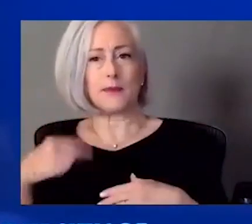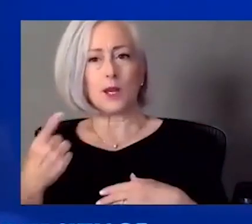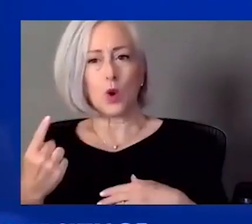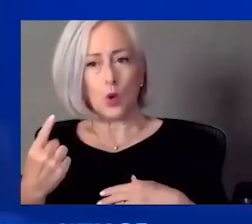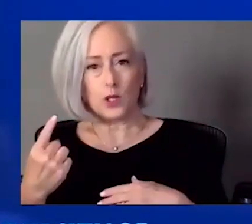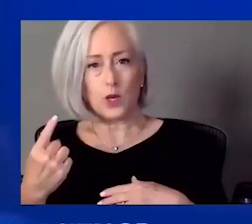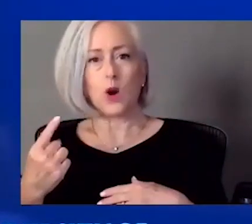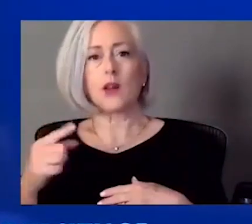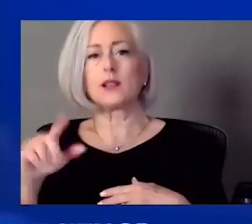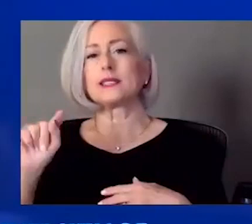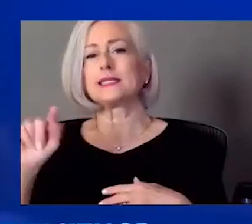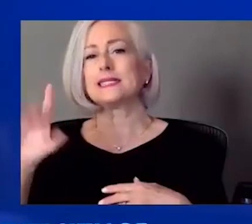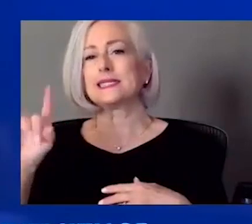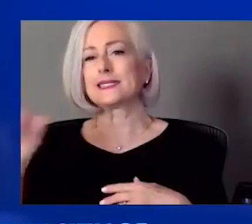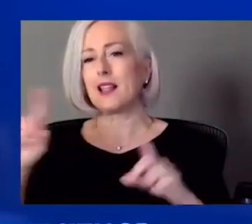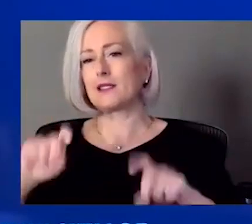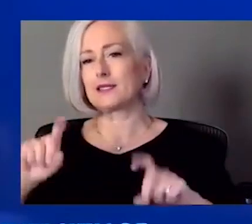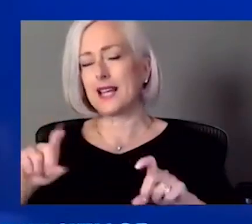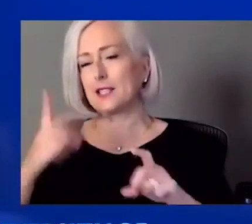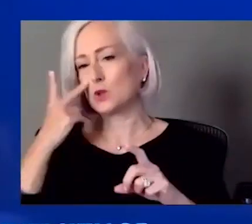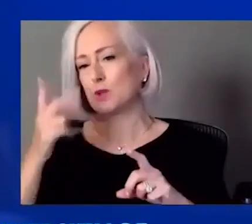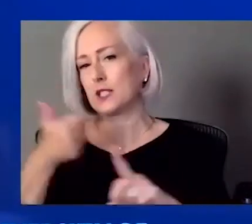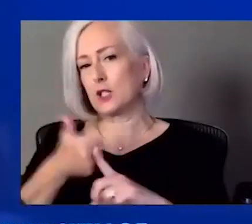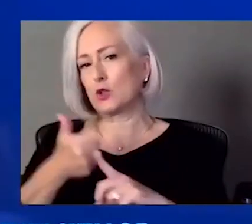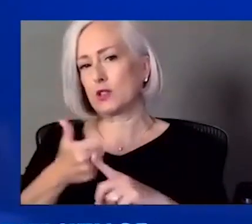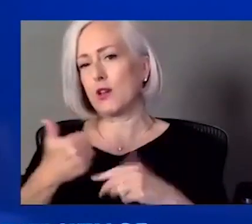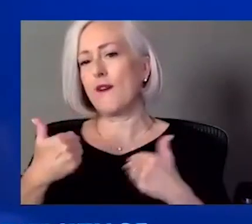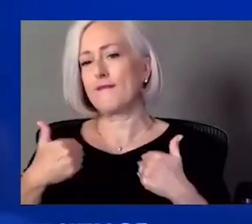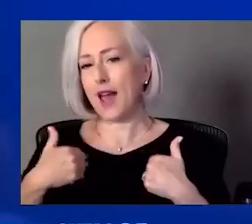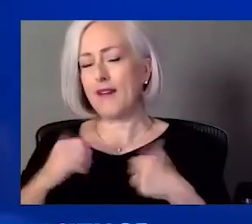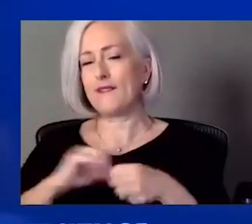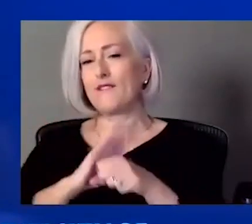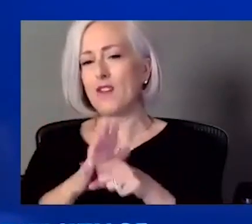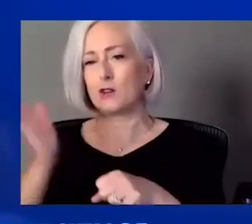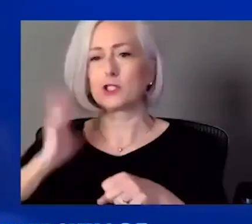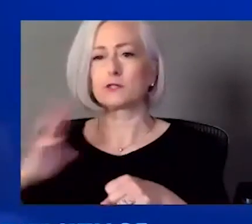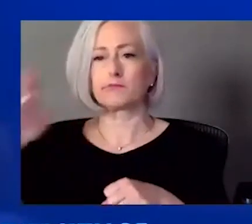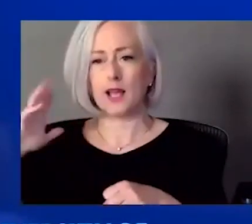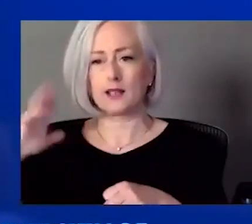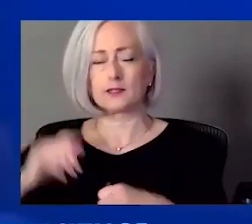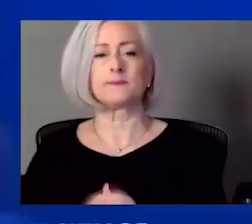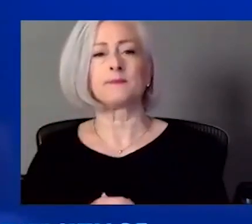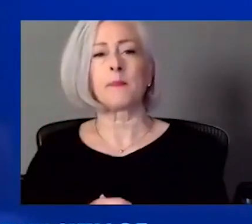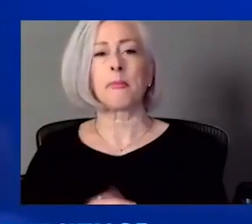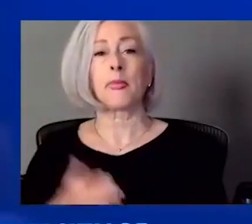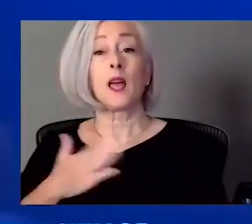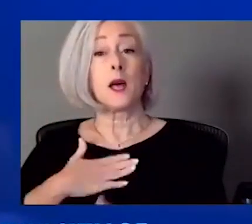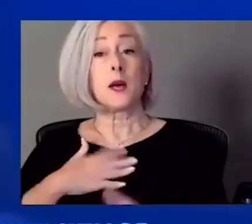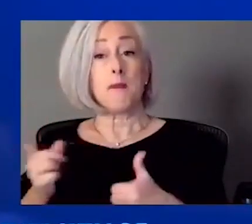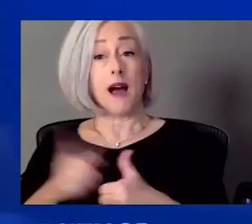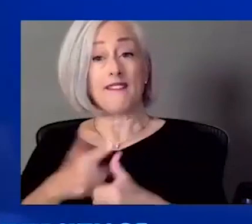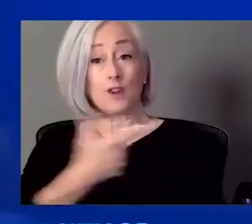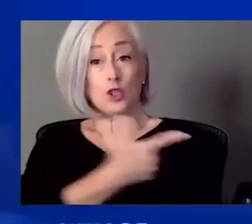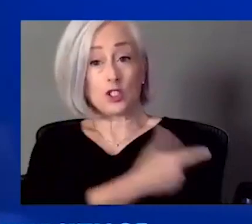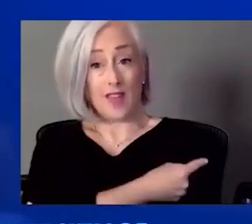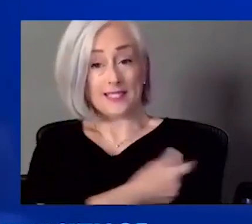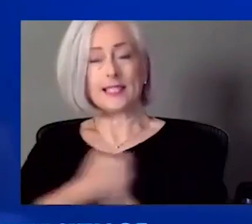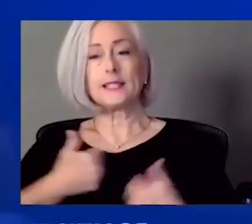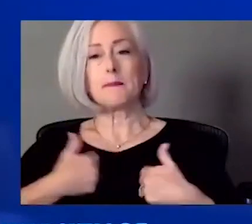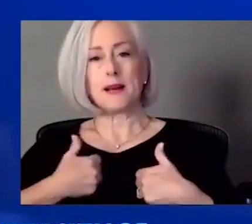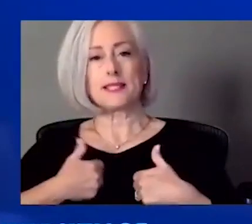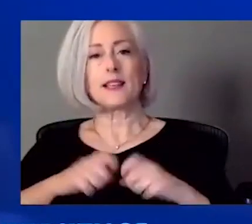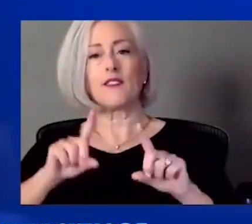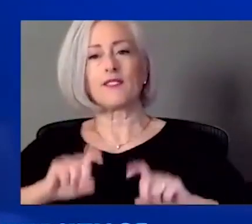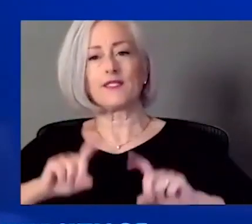virus. Um, of note, you know, after my first dose of vaccine, I did get tested for antibodies,